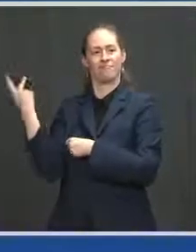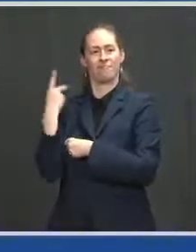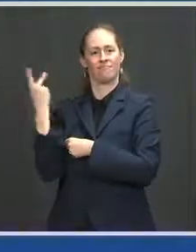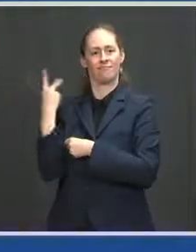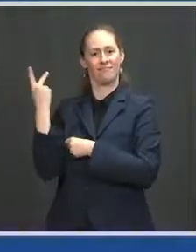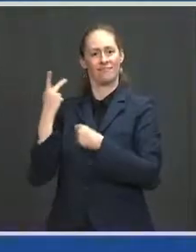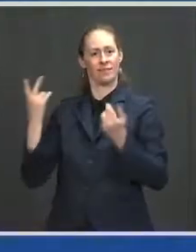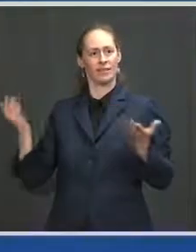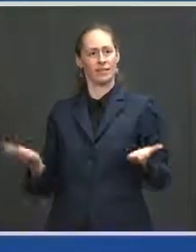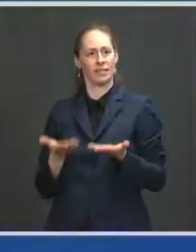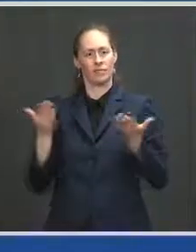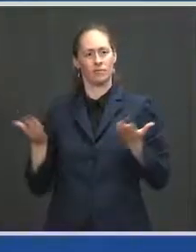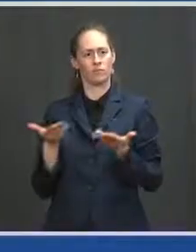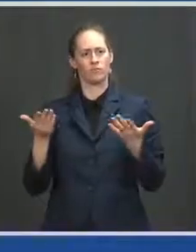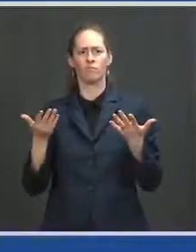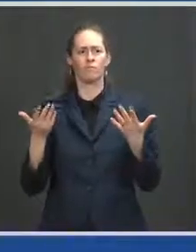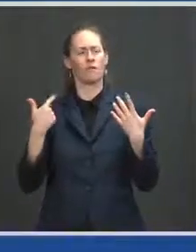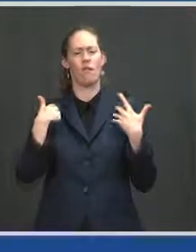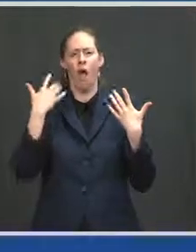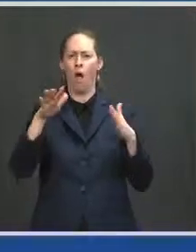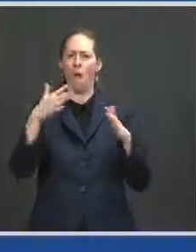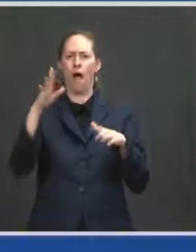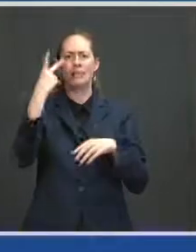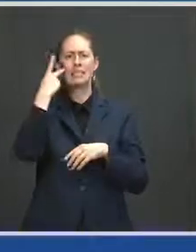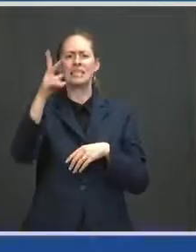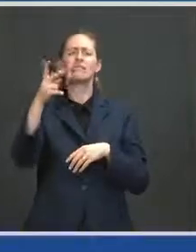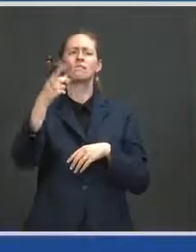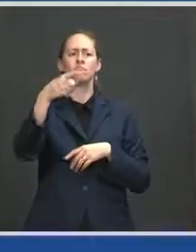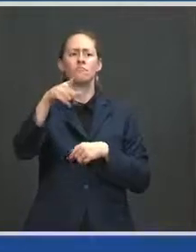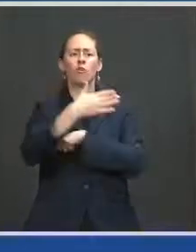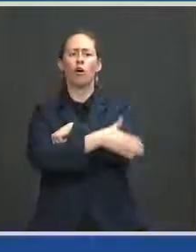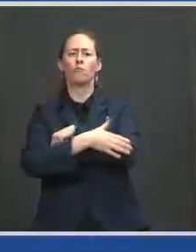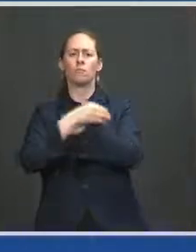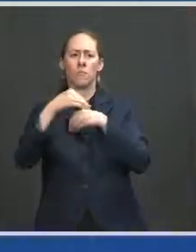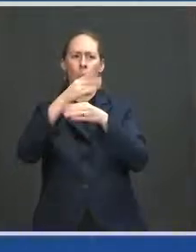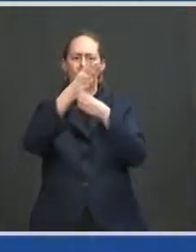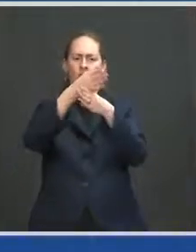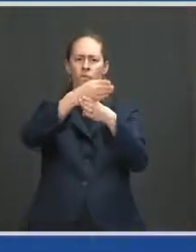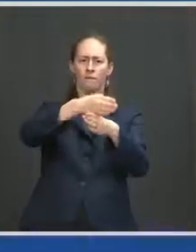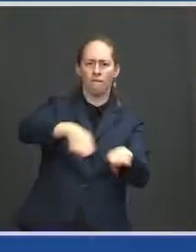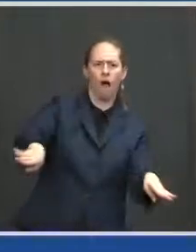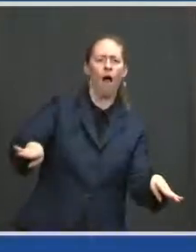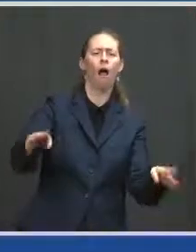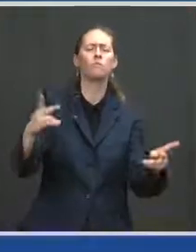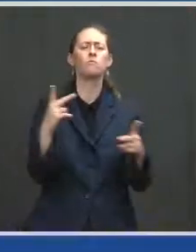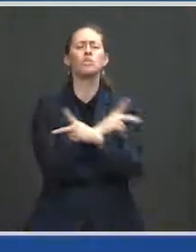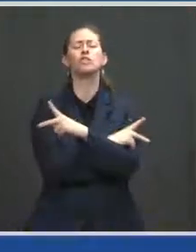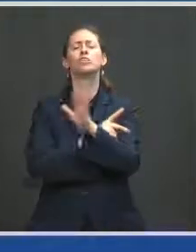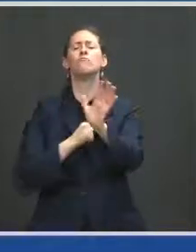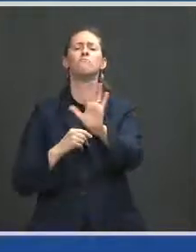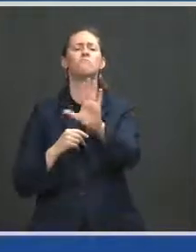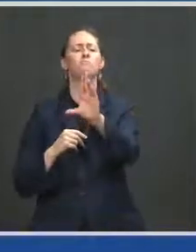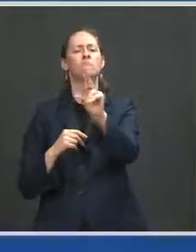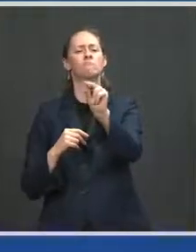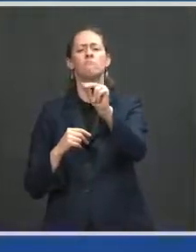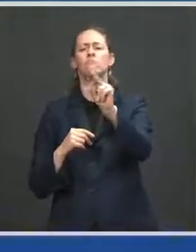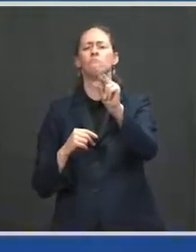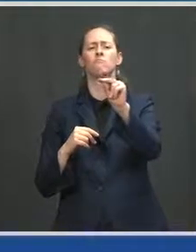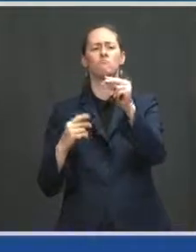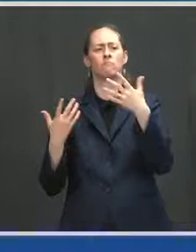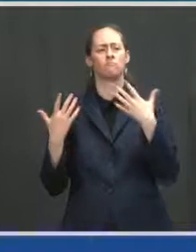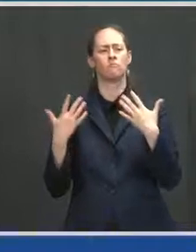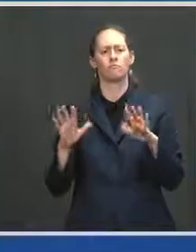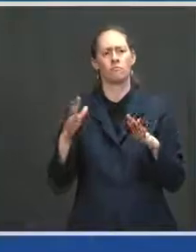divided in a new way, between places where people live free from fear of COVID and places where, when the fall